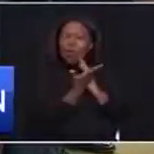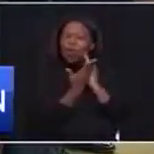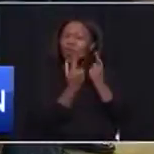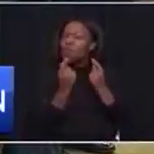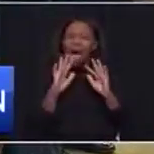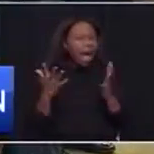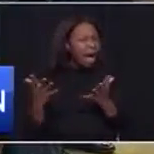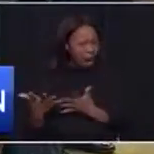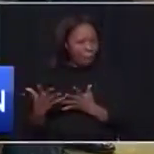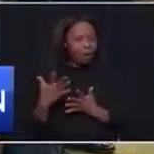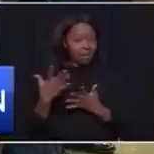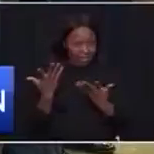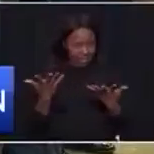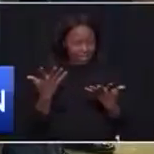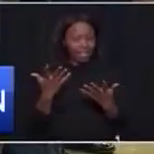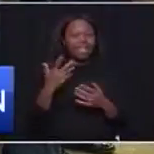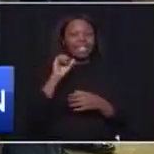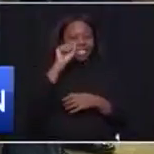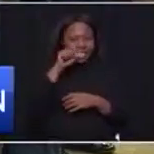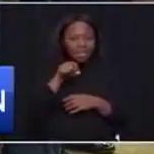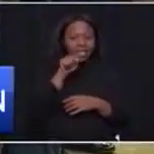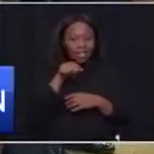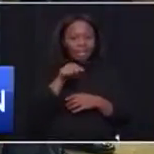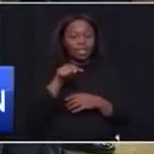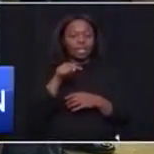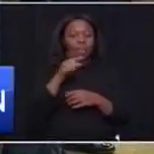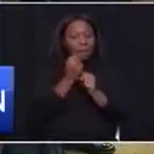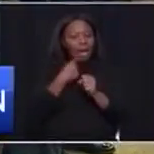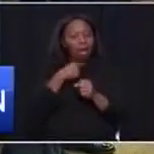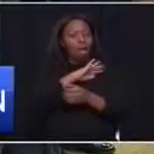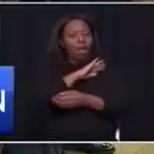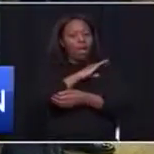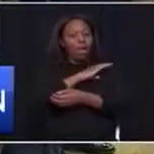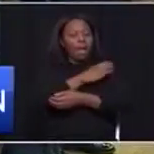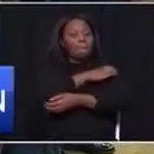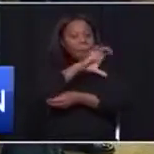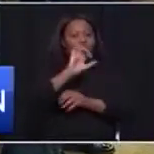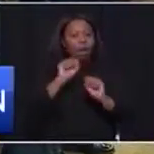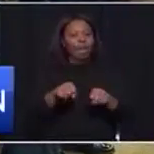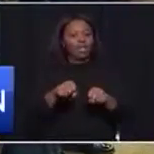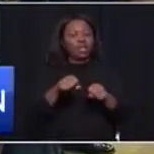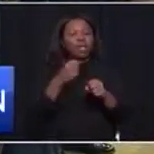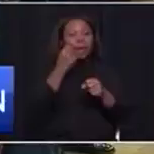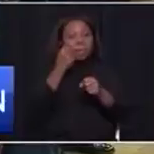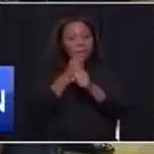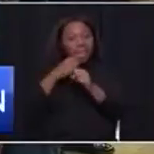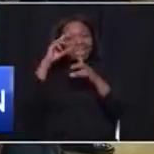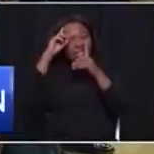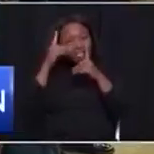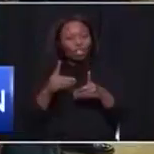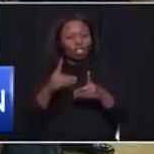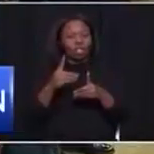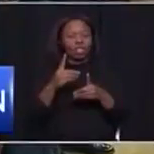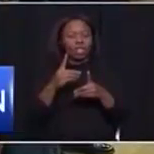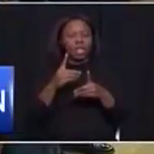doing, so that we can be empowered as citizens to also make decisions, not too late